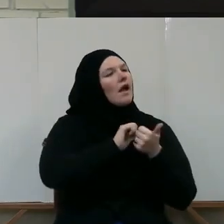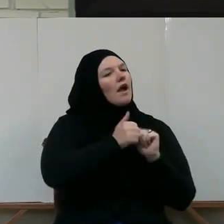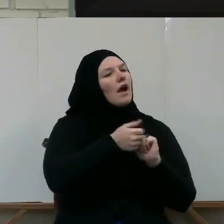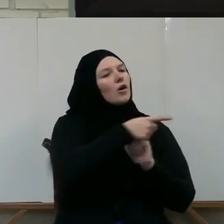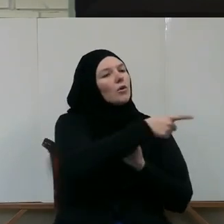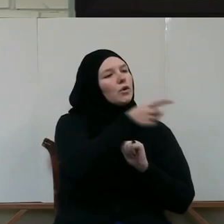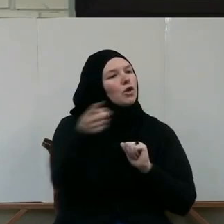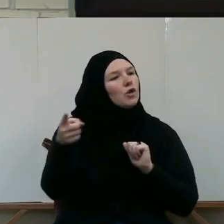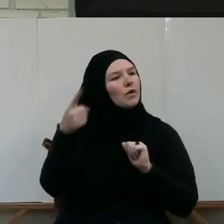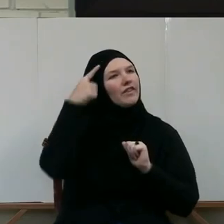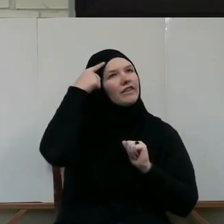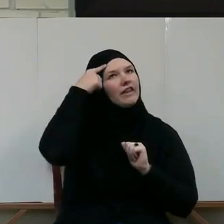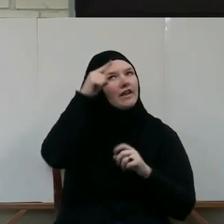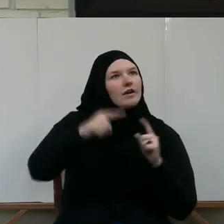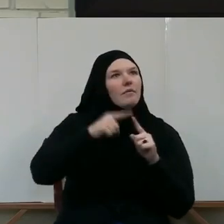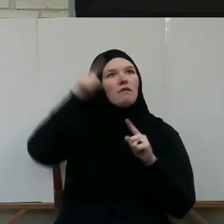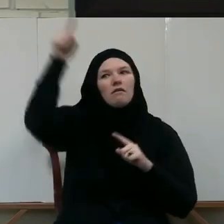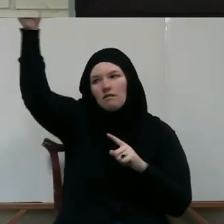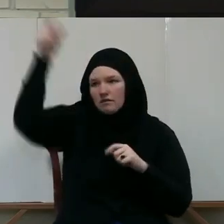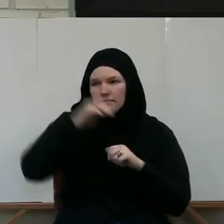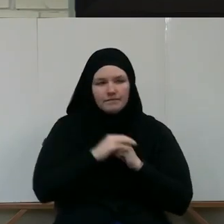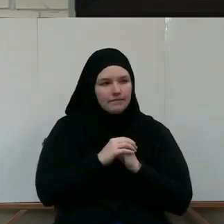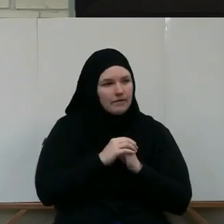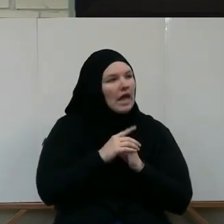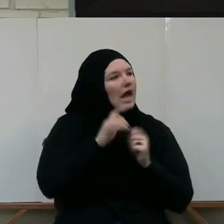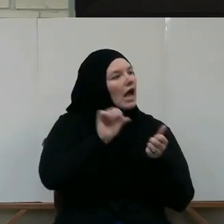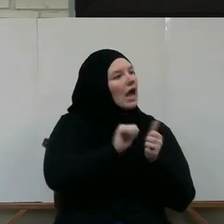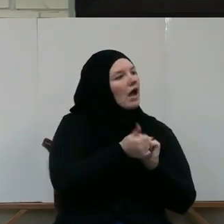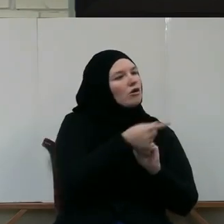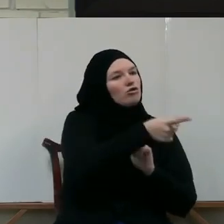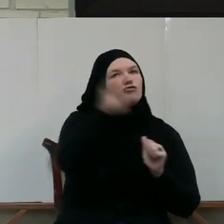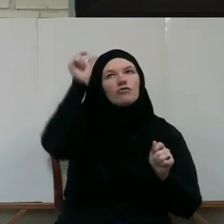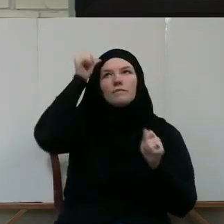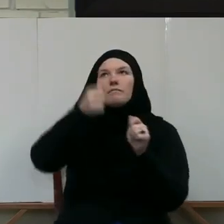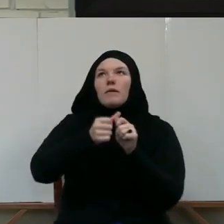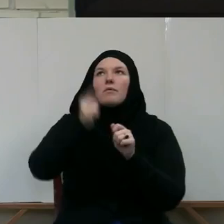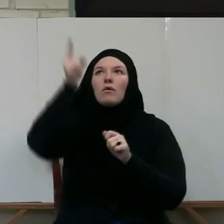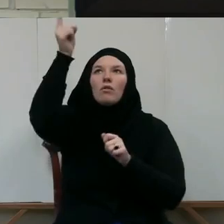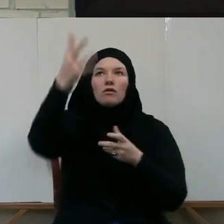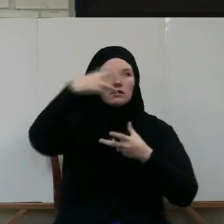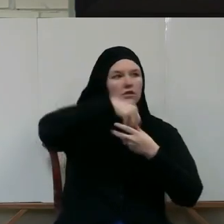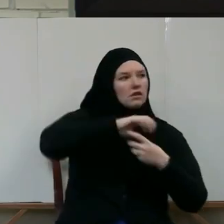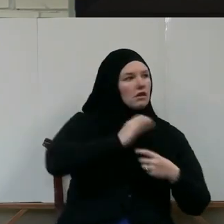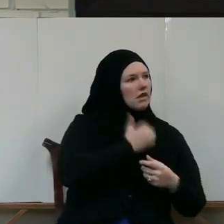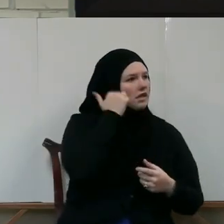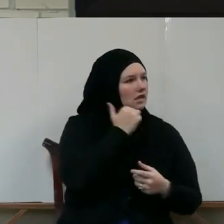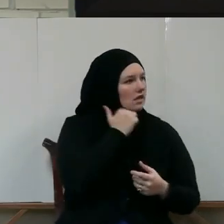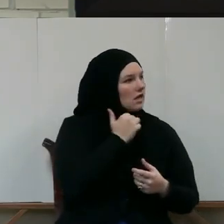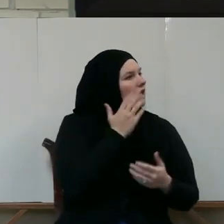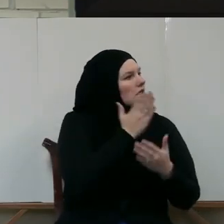you think of Allah What do you think of Allah? So some people Think of Allah the worst